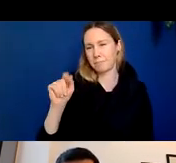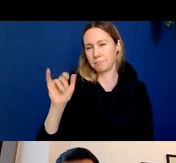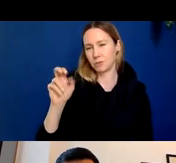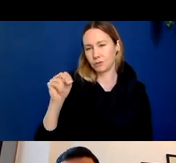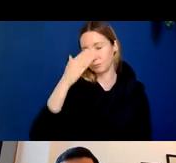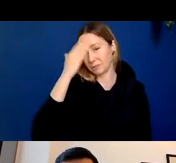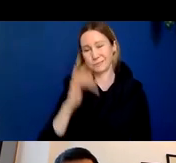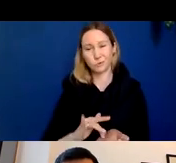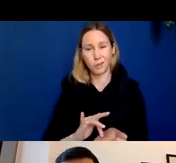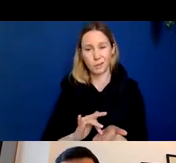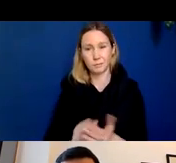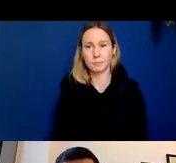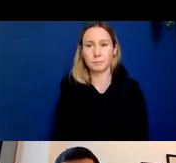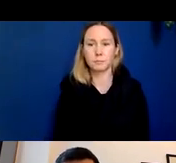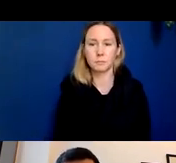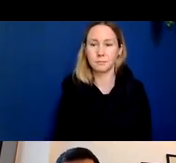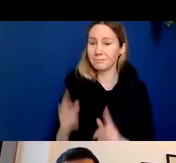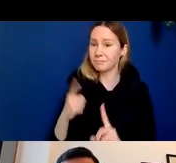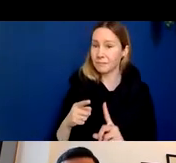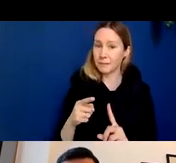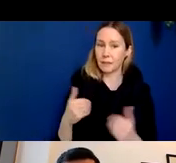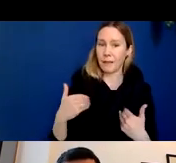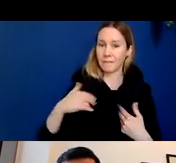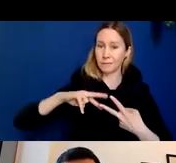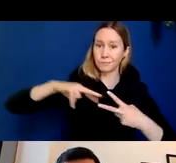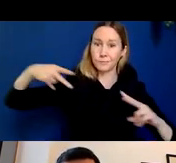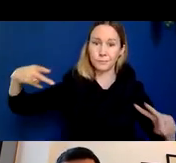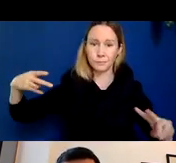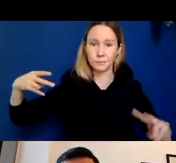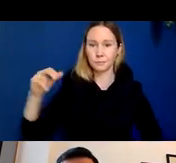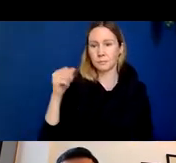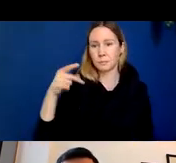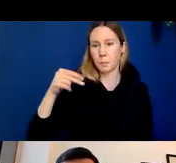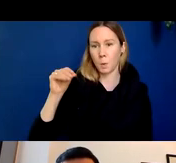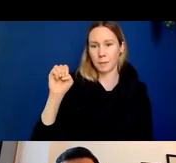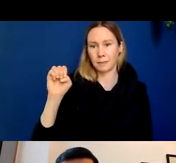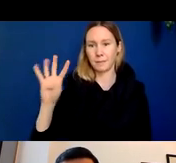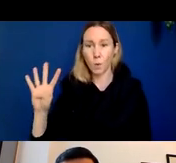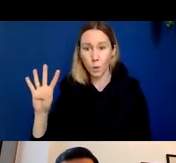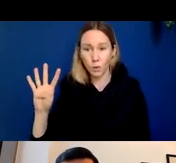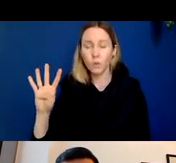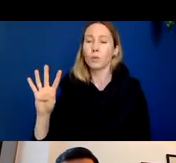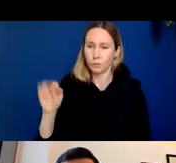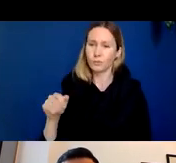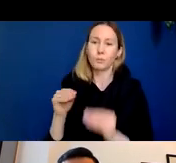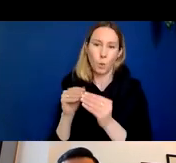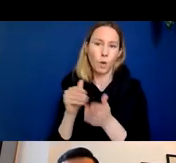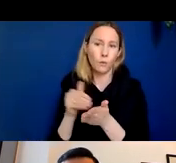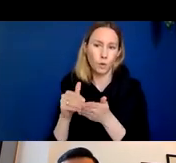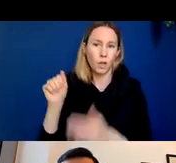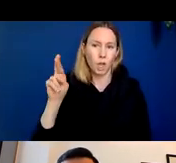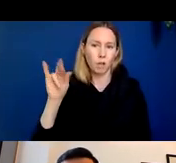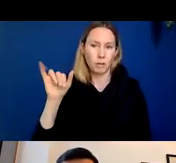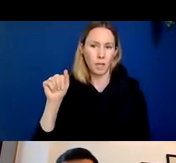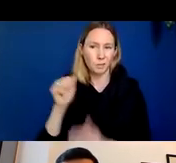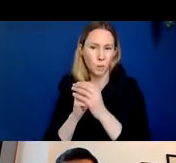side effect and patients who have a specific risk gene ApoE4 can get ARIA more frequently so